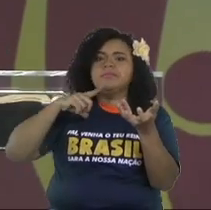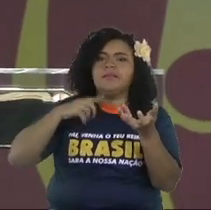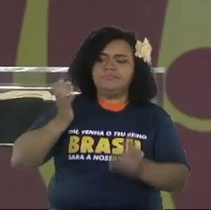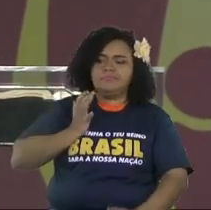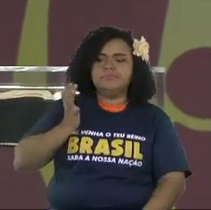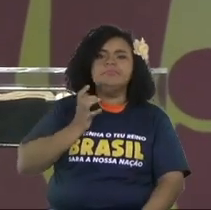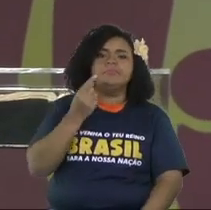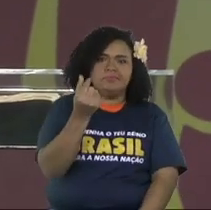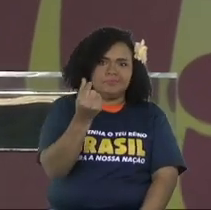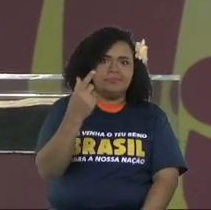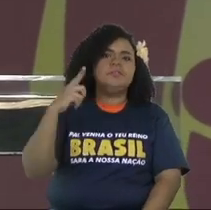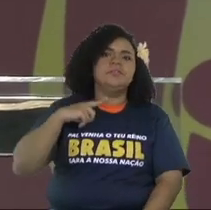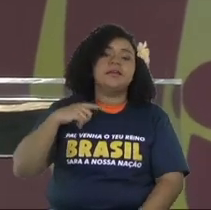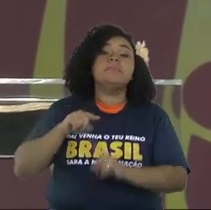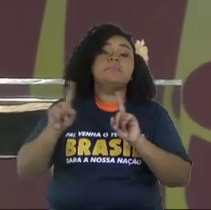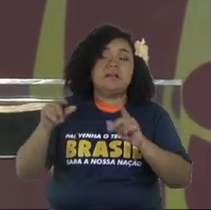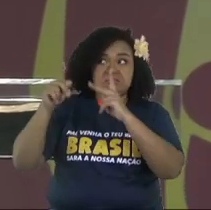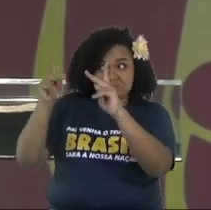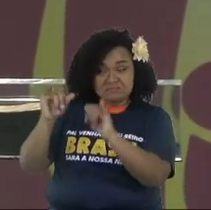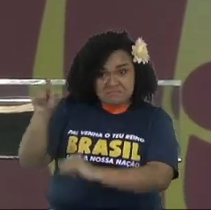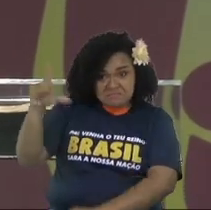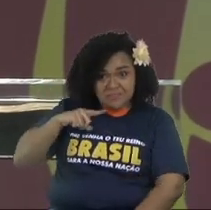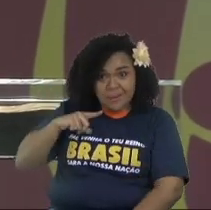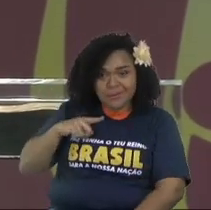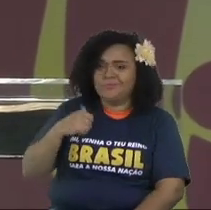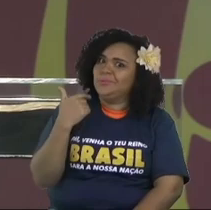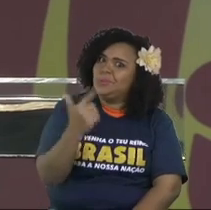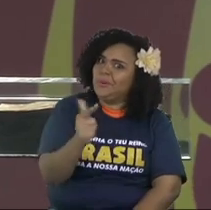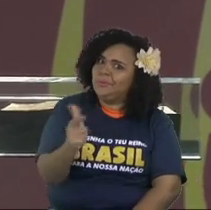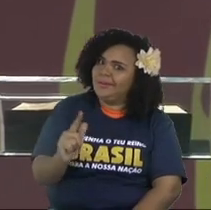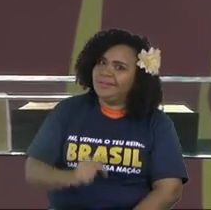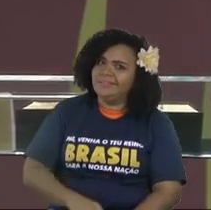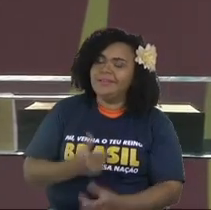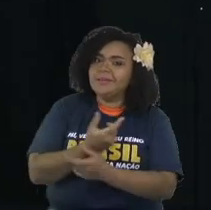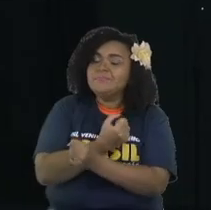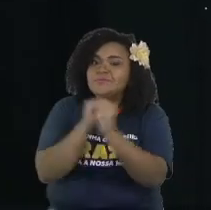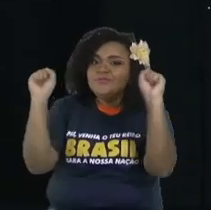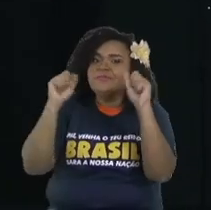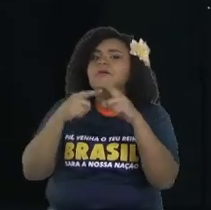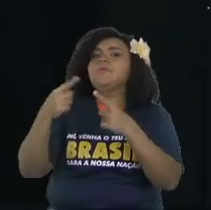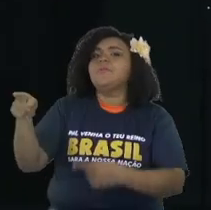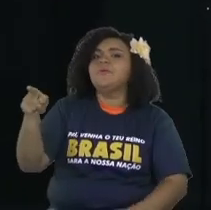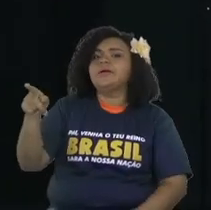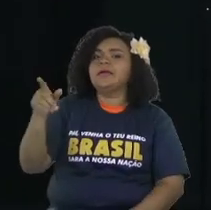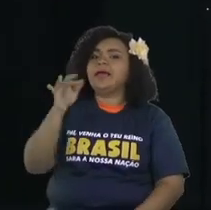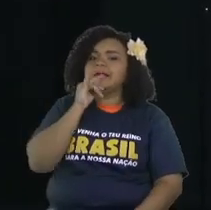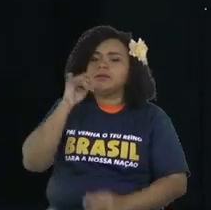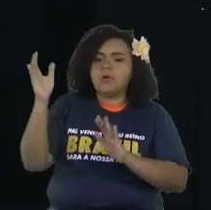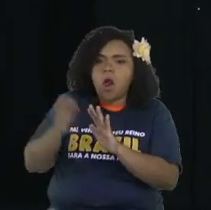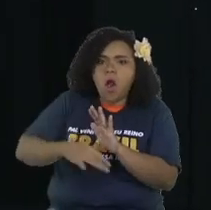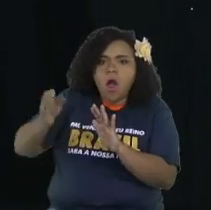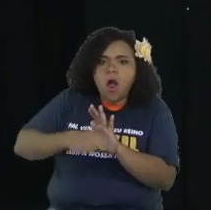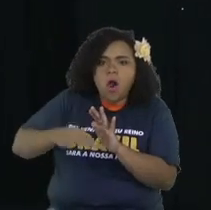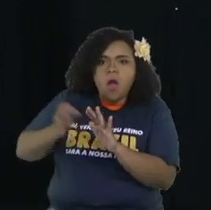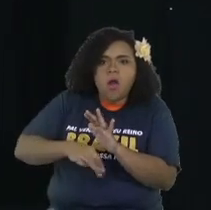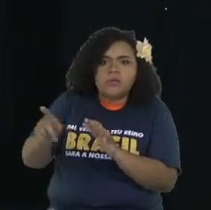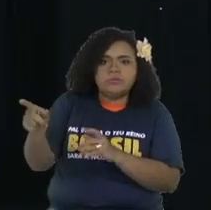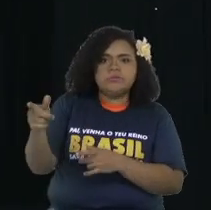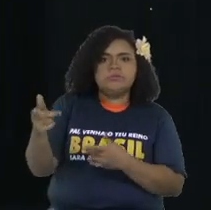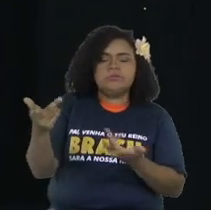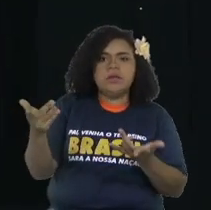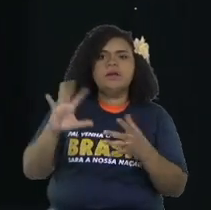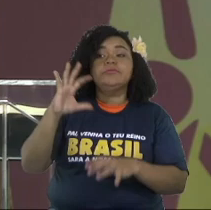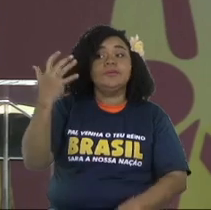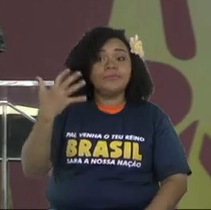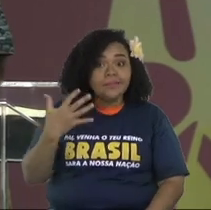Even in São Paulo, like, when people have a lot of money there but they don't have peace, even a little bit of yours, but they don't sleep